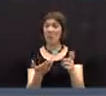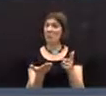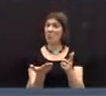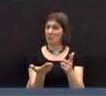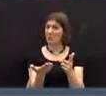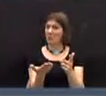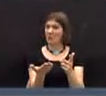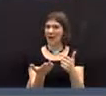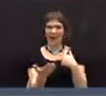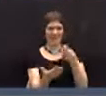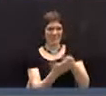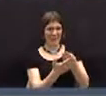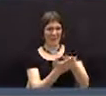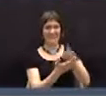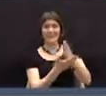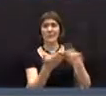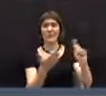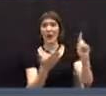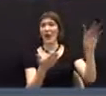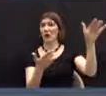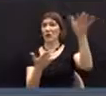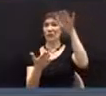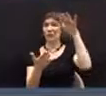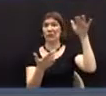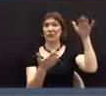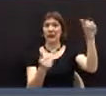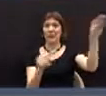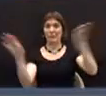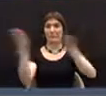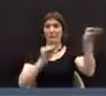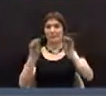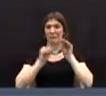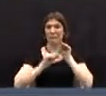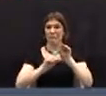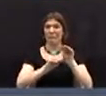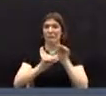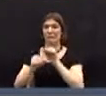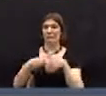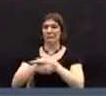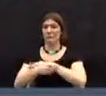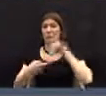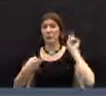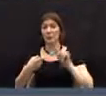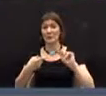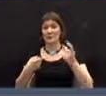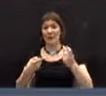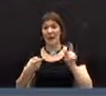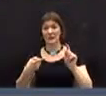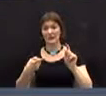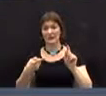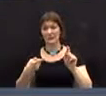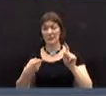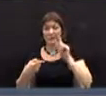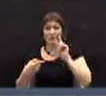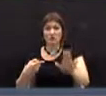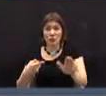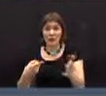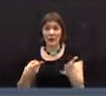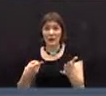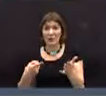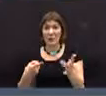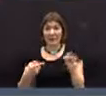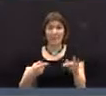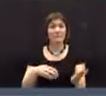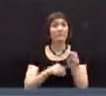that are somewhere in other places that could be used to reduce this current budget with this